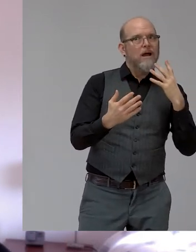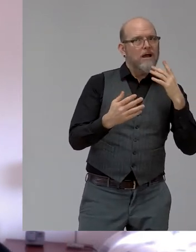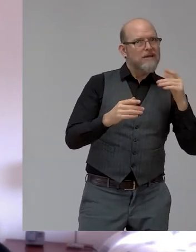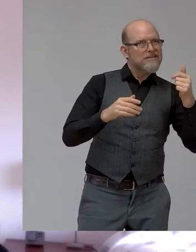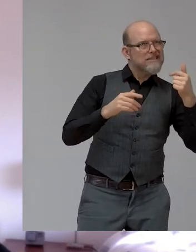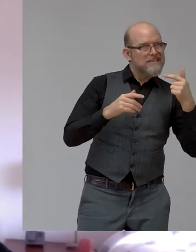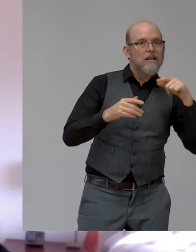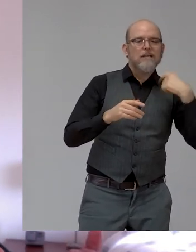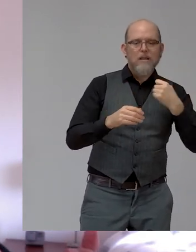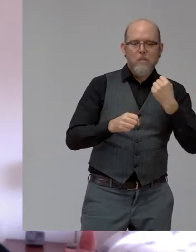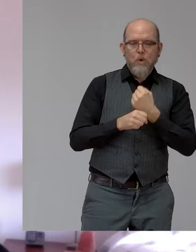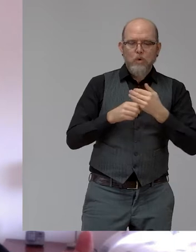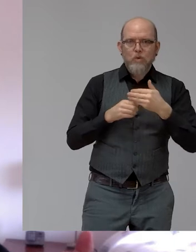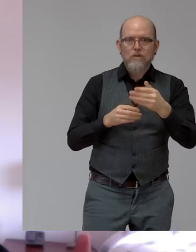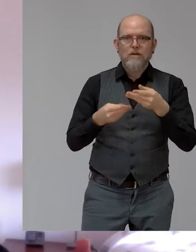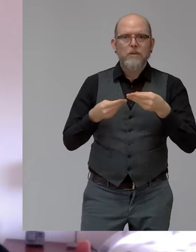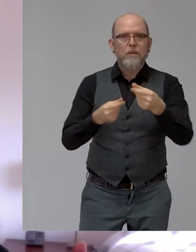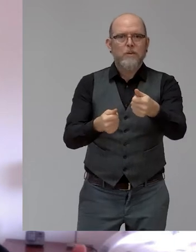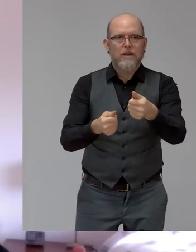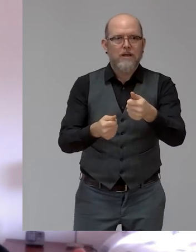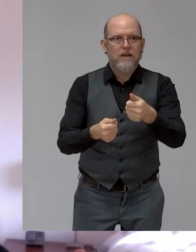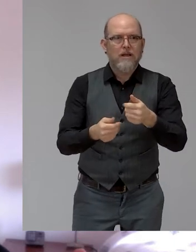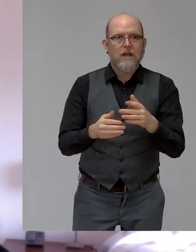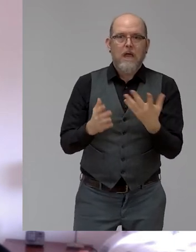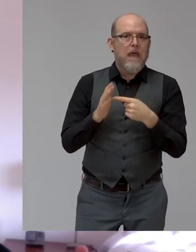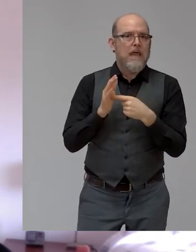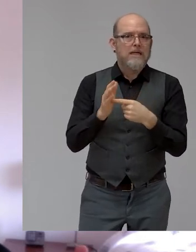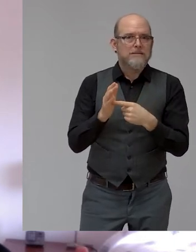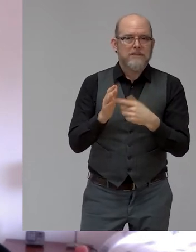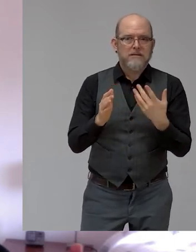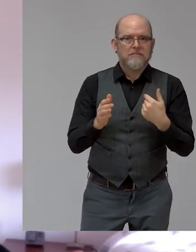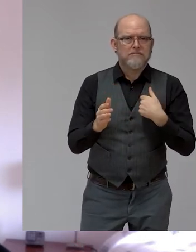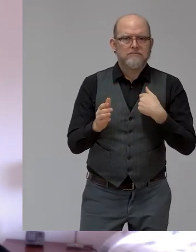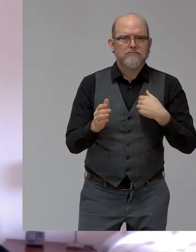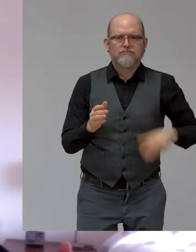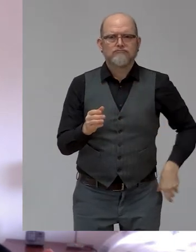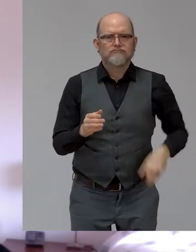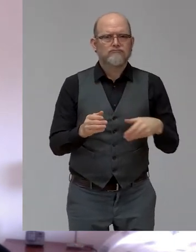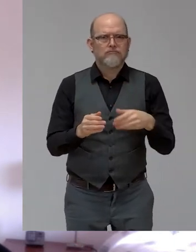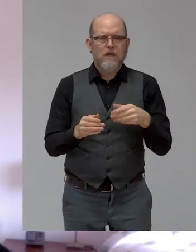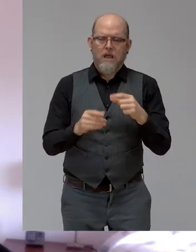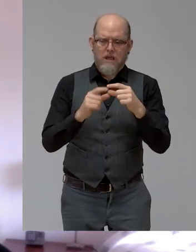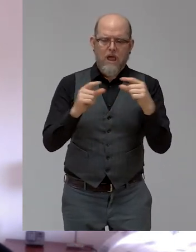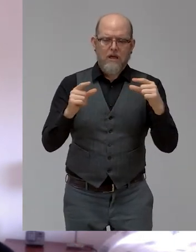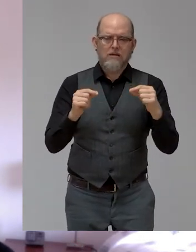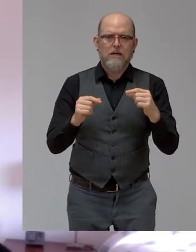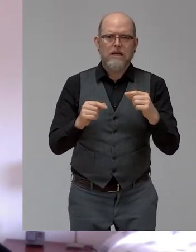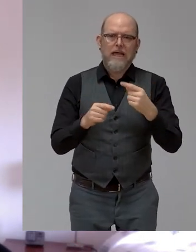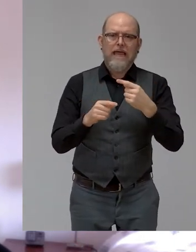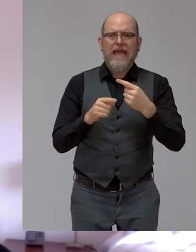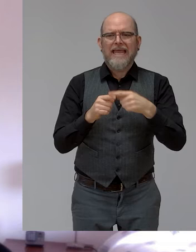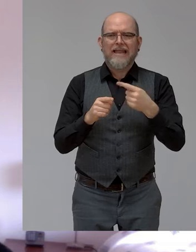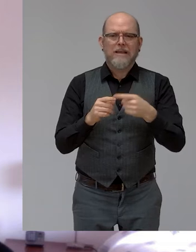if I open your wallet, will have a debit card inside your wallet, a bank card or a credit card and stuff like that.